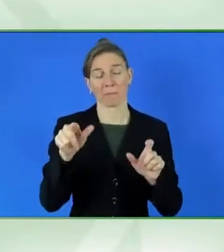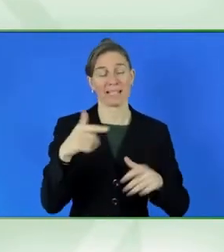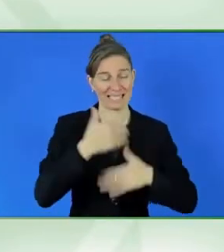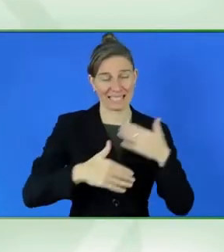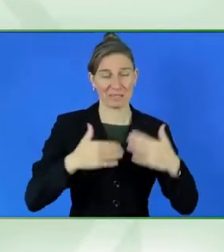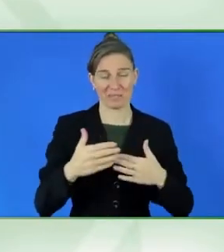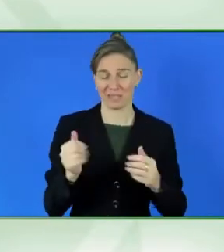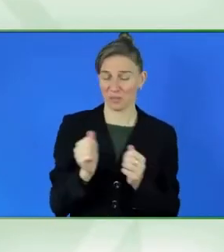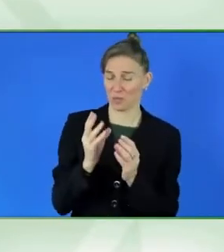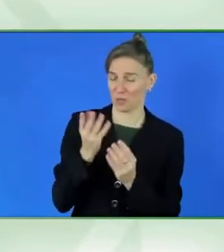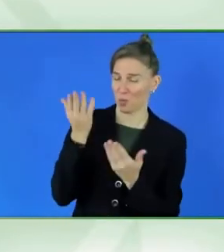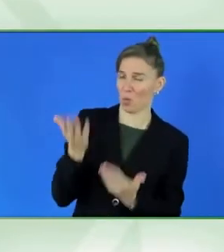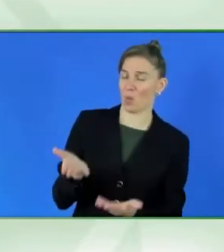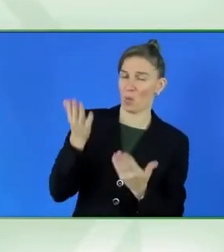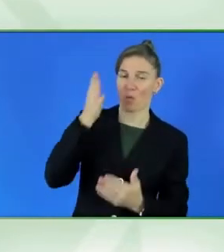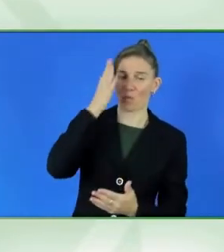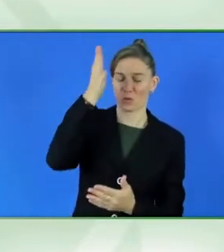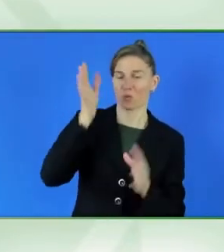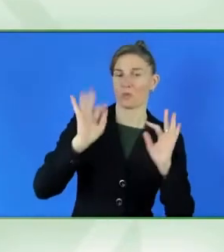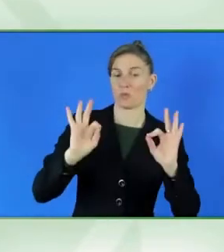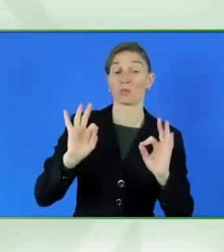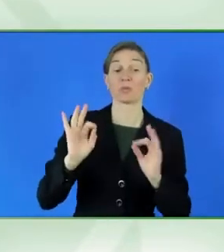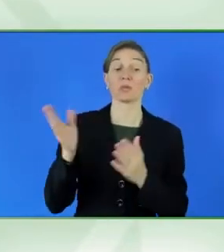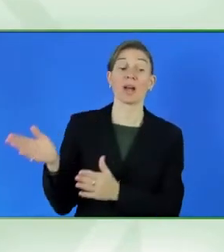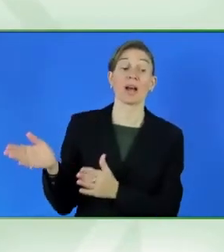share your hopes for the future? A couple of minutes.